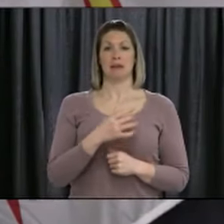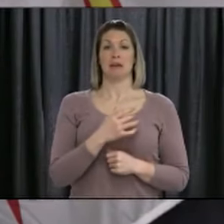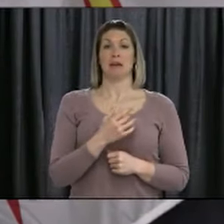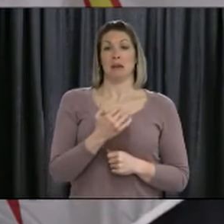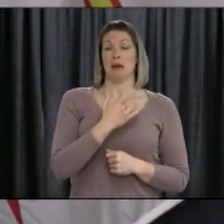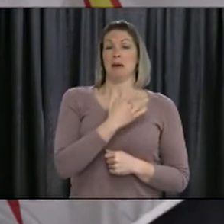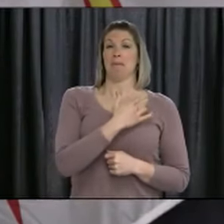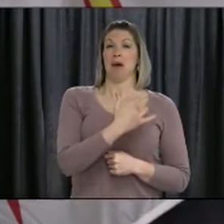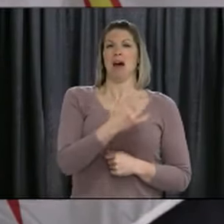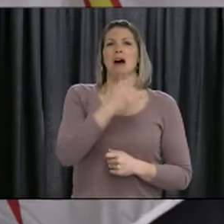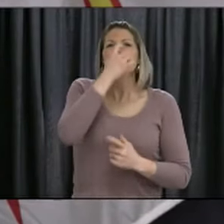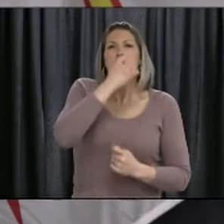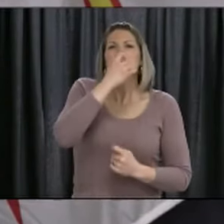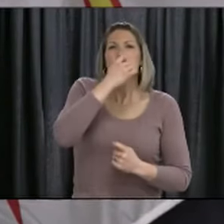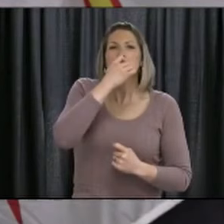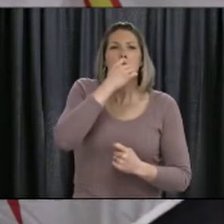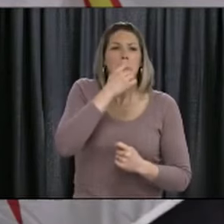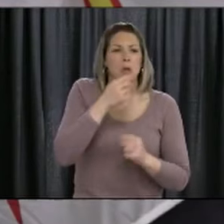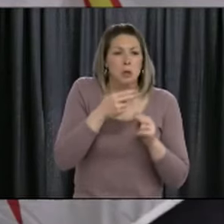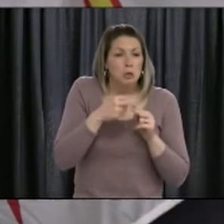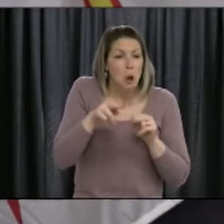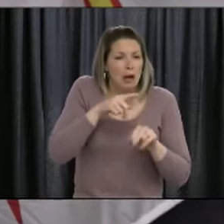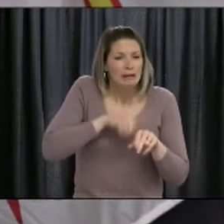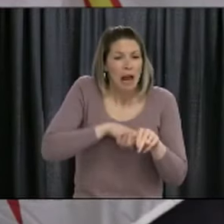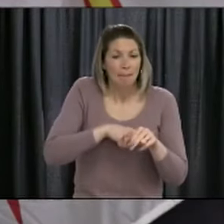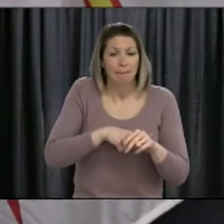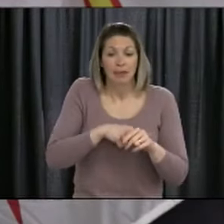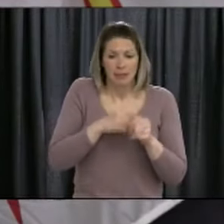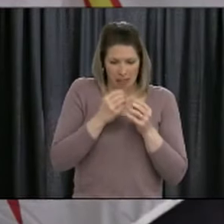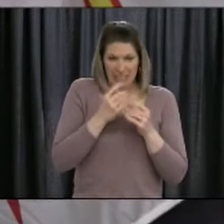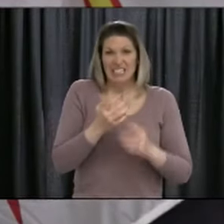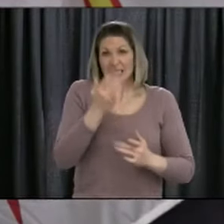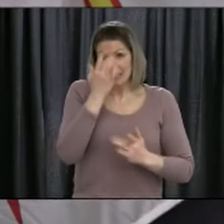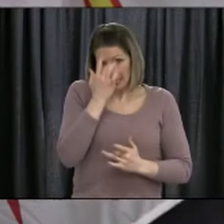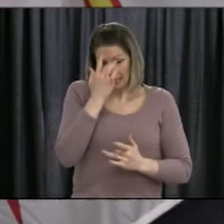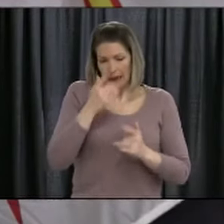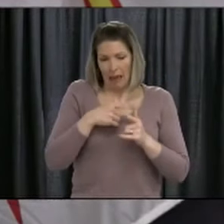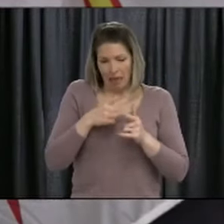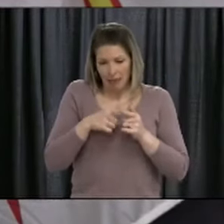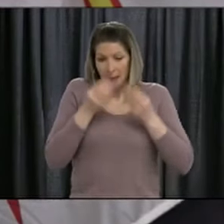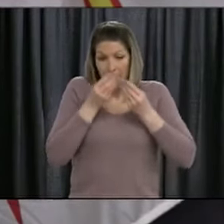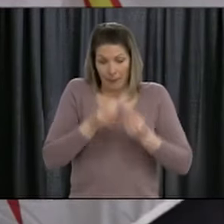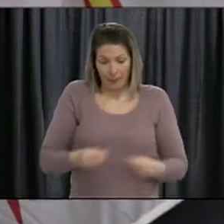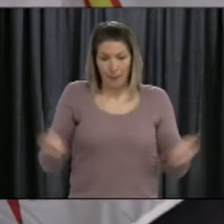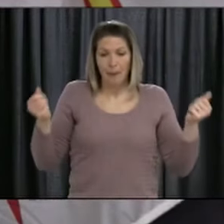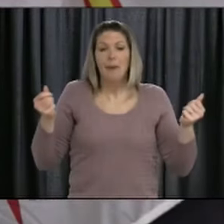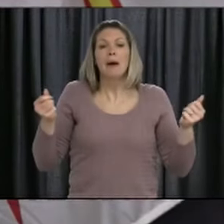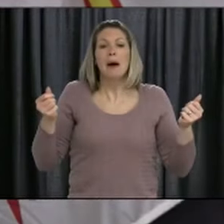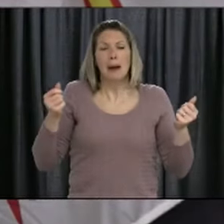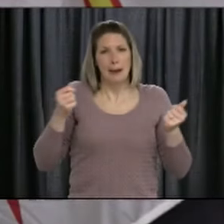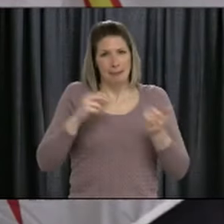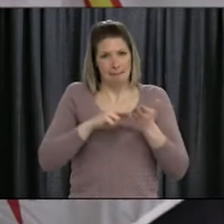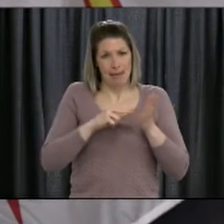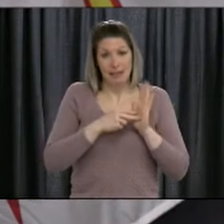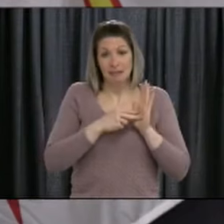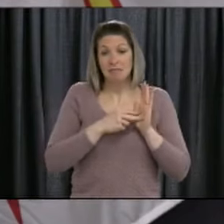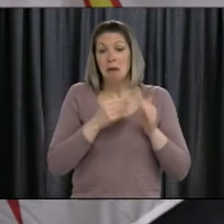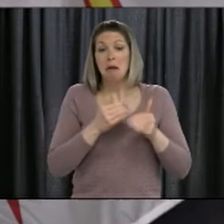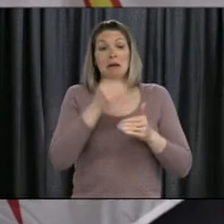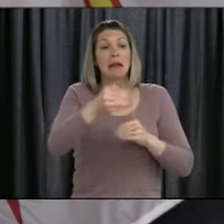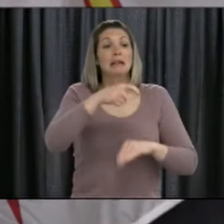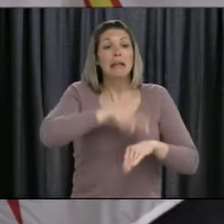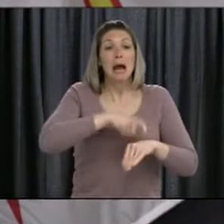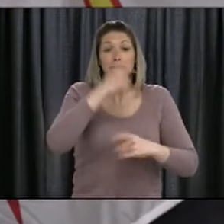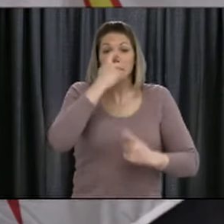season. For many viral infections, if you get it, you have immunity for life. So, there are, you know, and if we're thinking